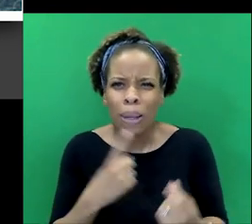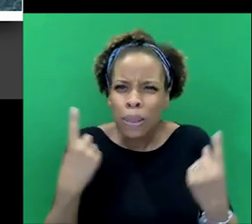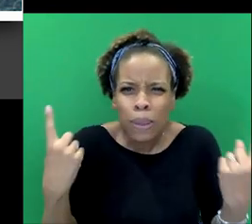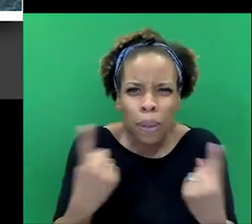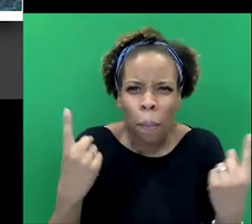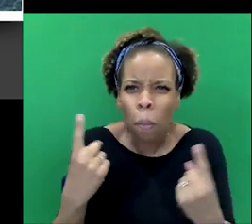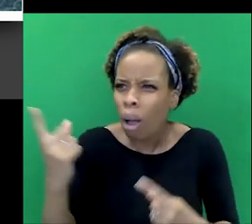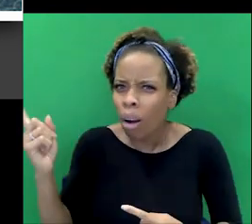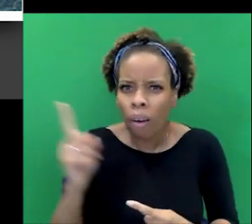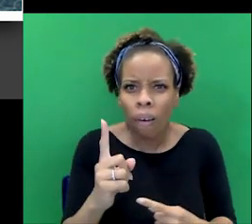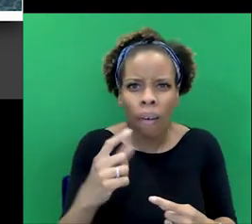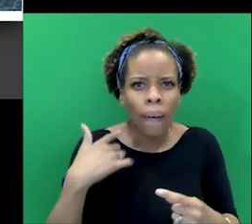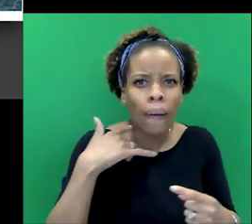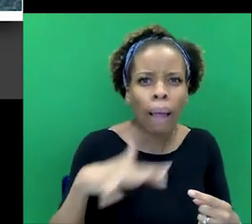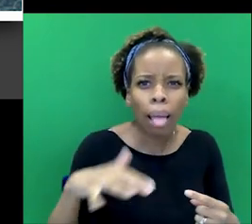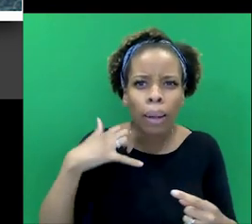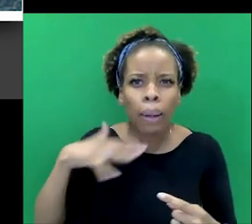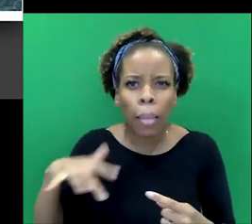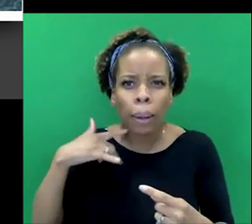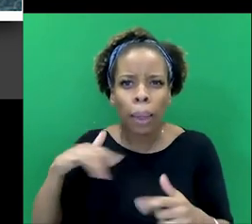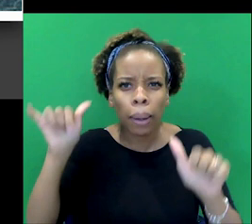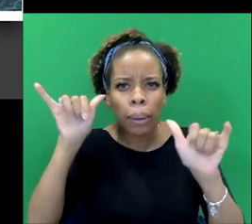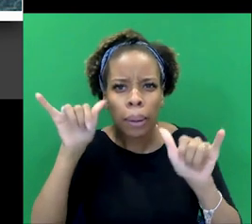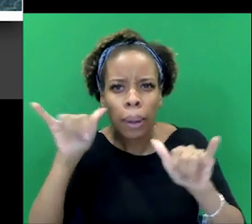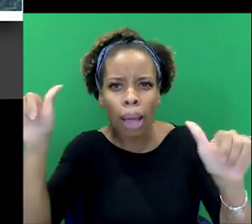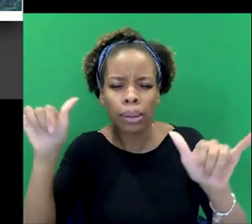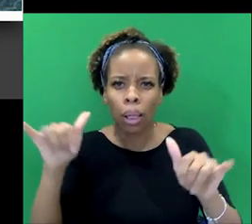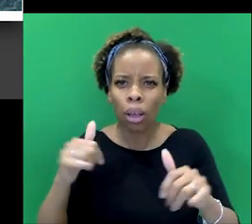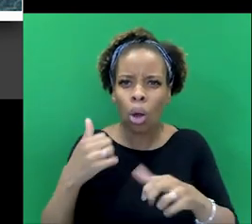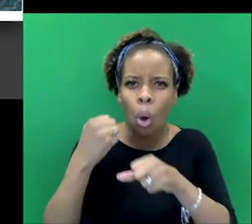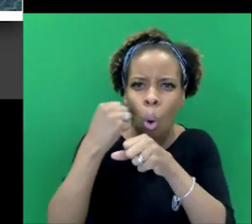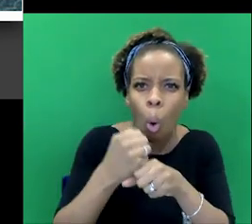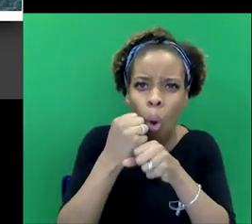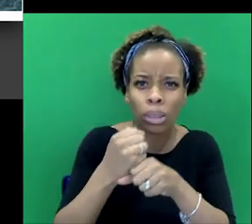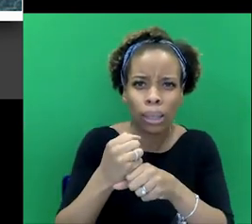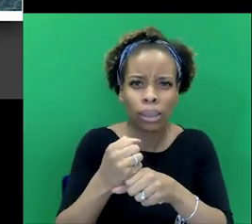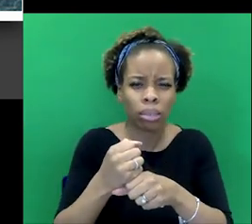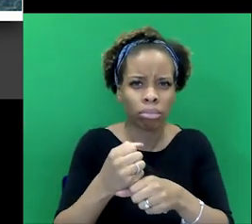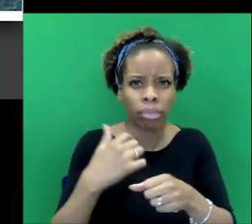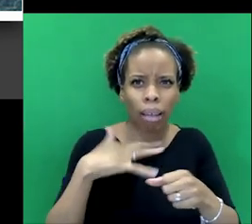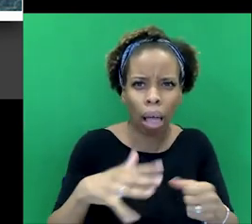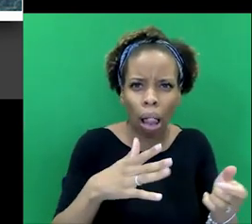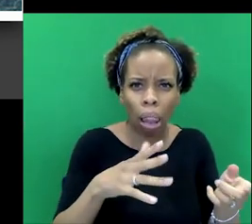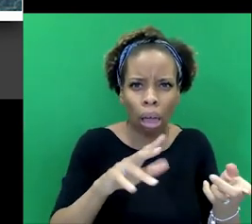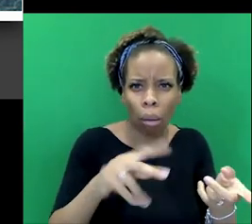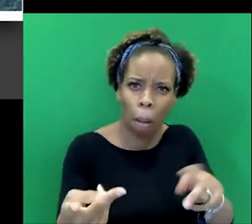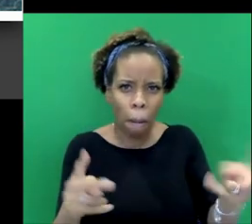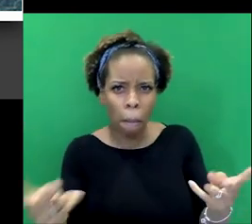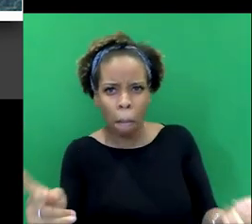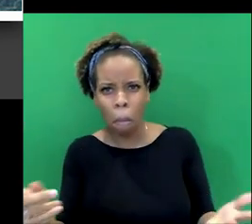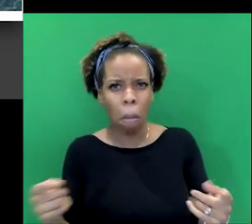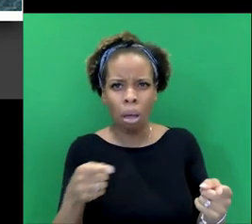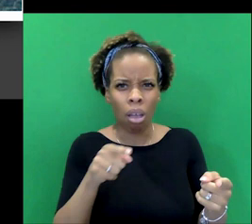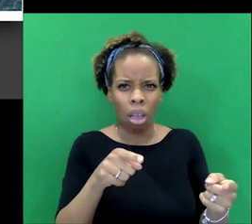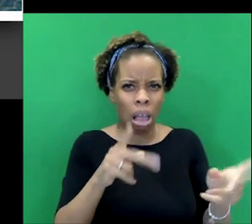slashing cattle. So they're mutilating horses and leaving them to die in the fields. And, uh, this goes on